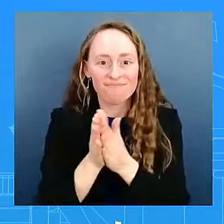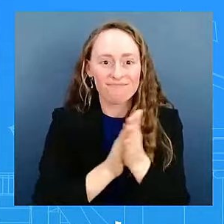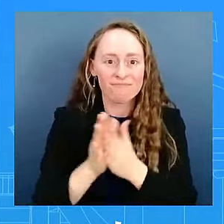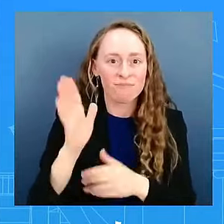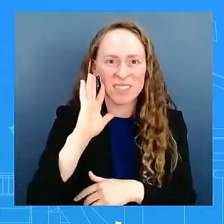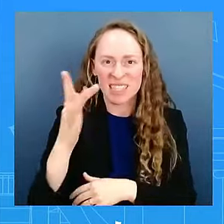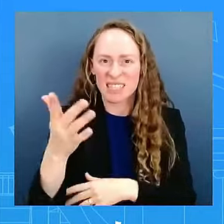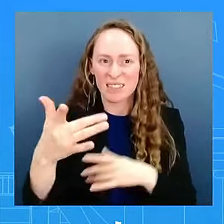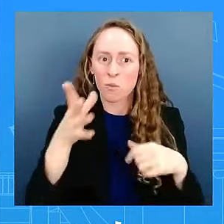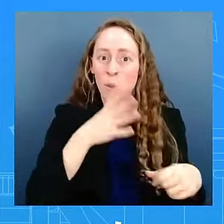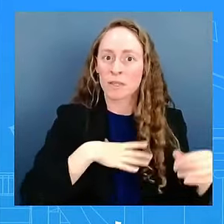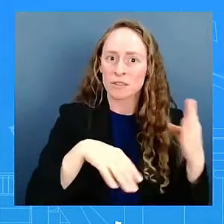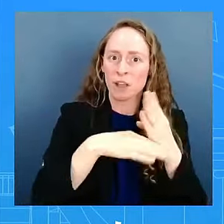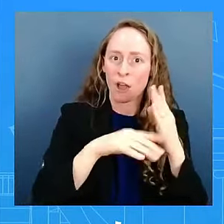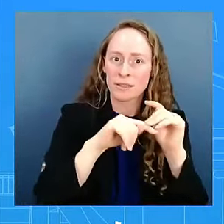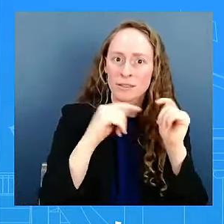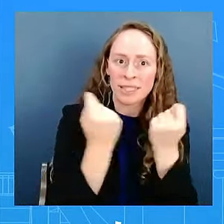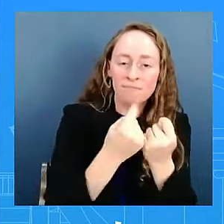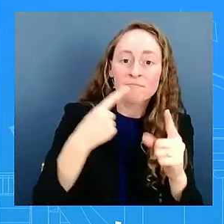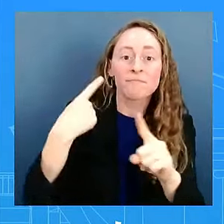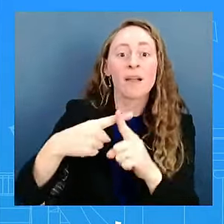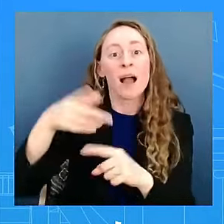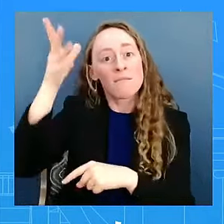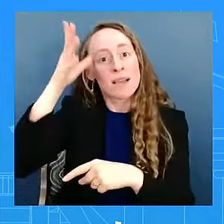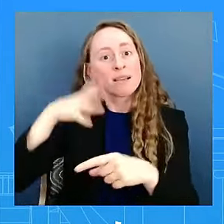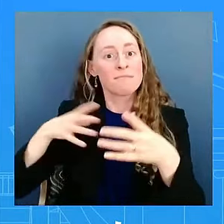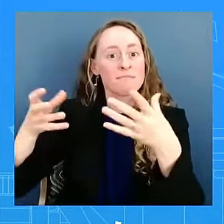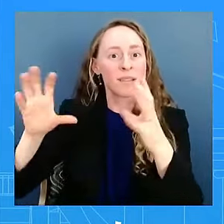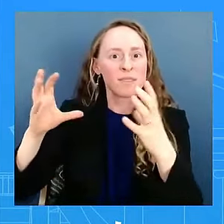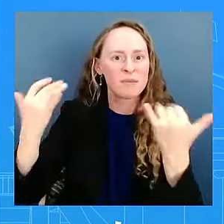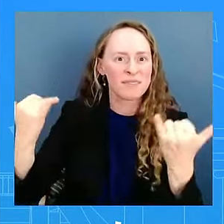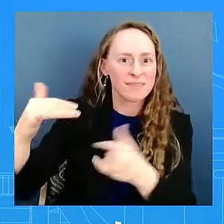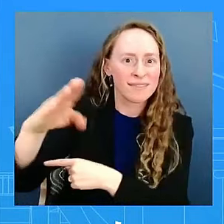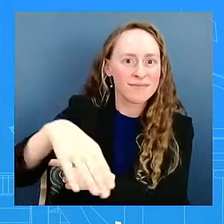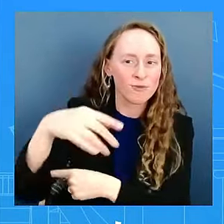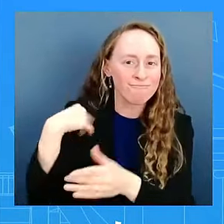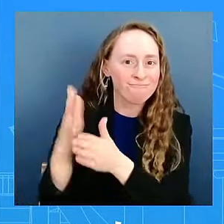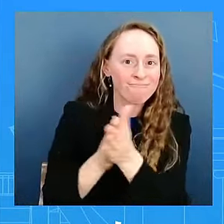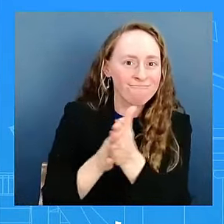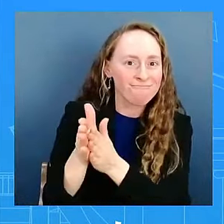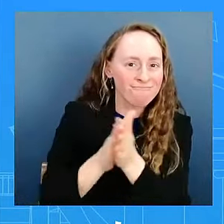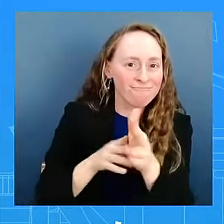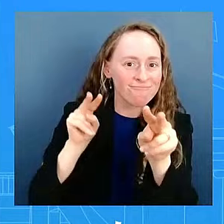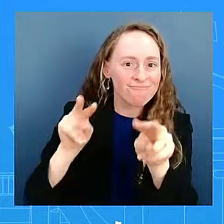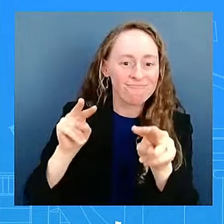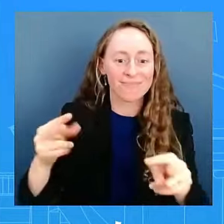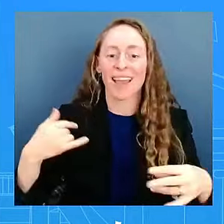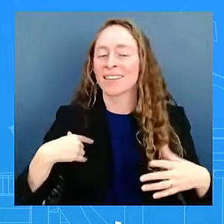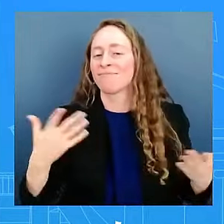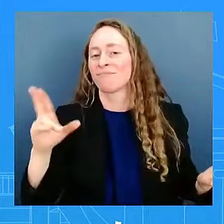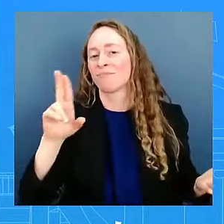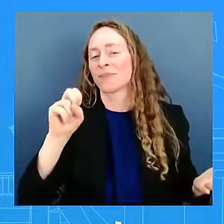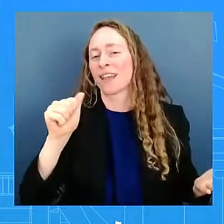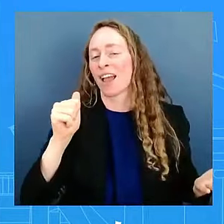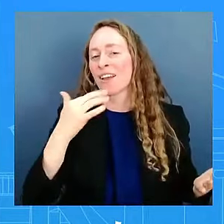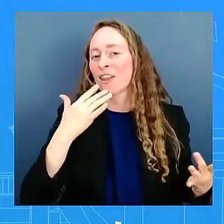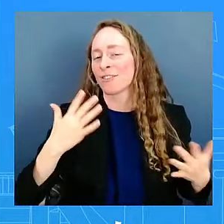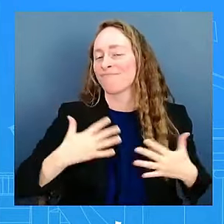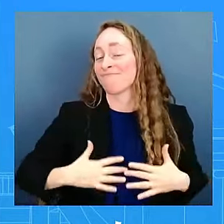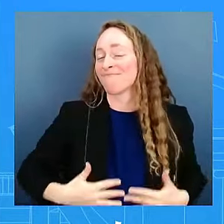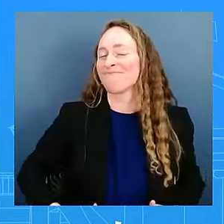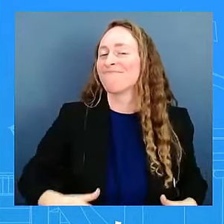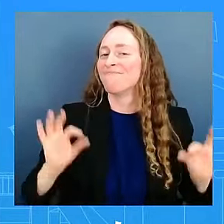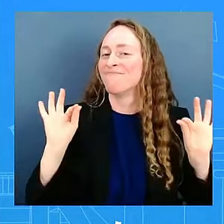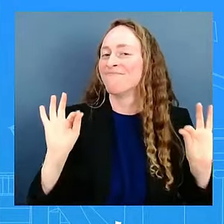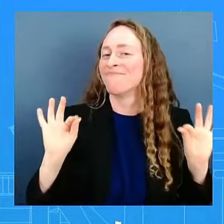I'm wearing my Olympic Team USA gear, so go Team USA. We wanted to lift them up from the briefing